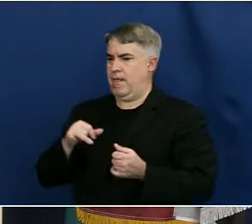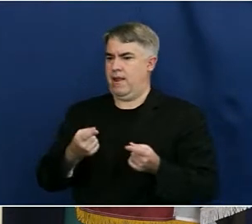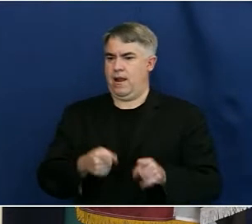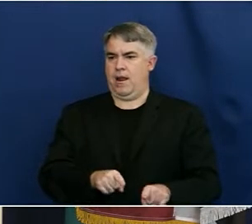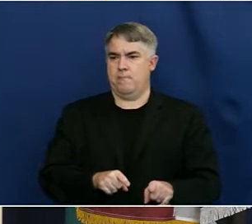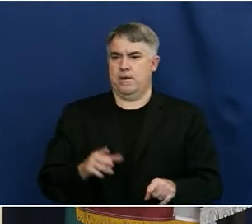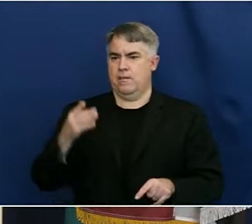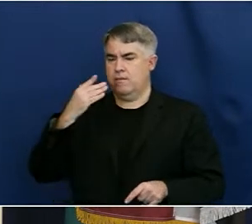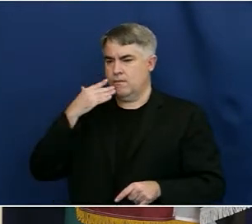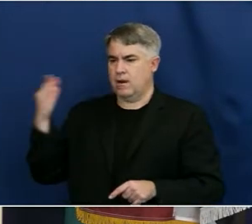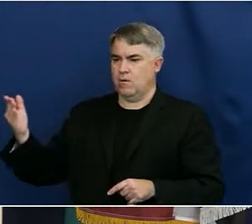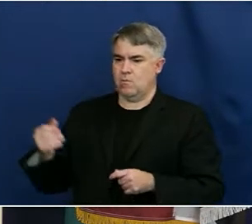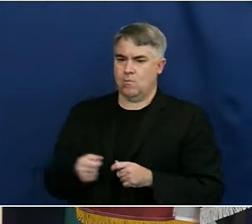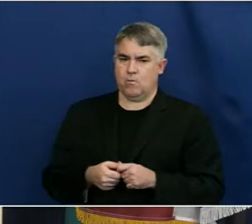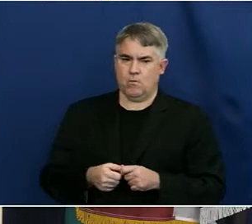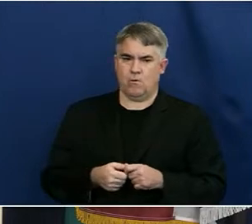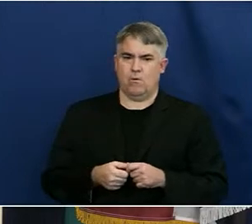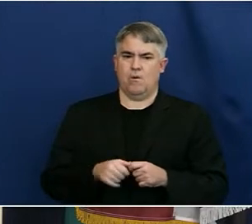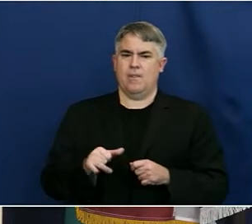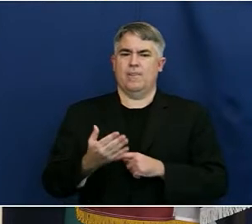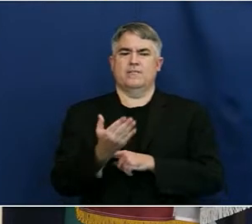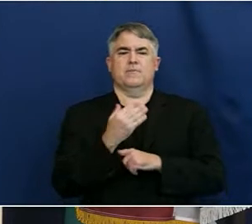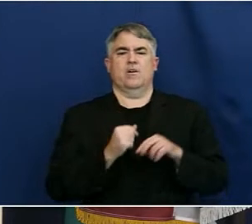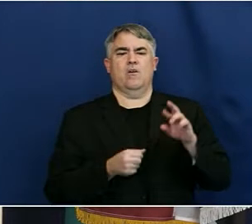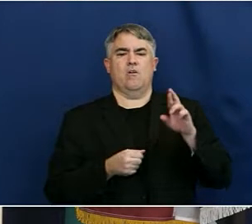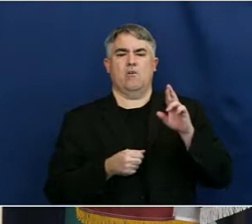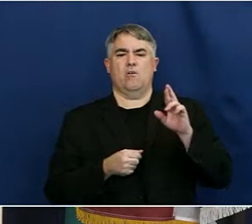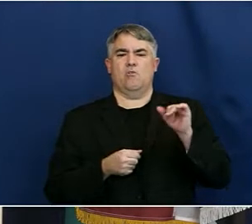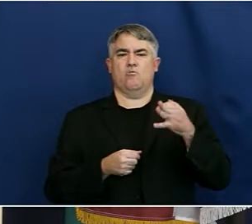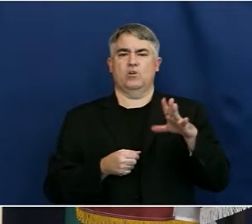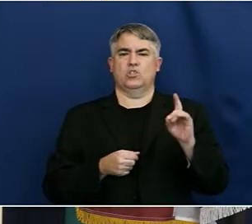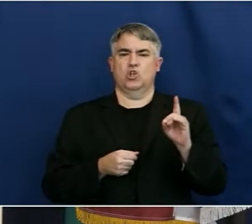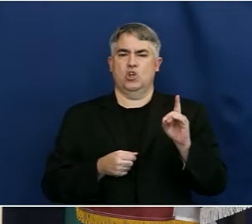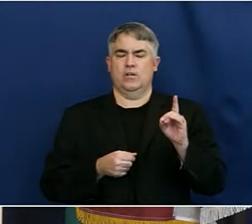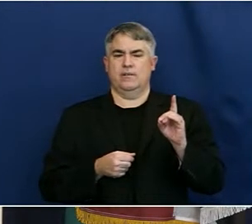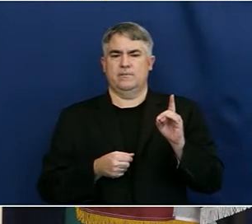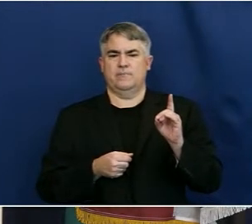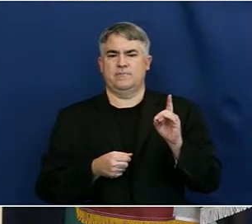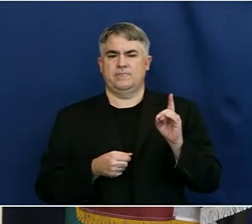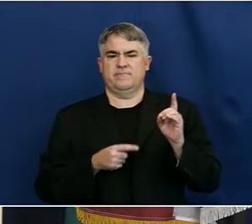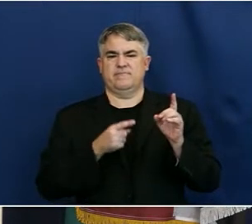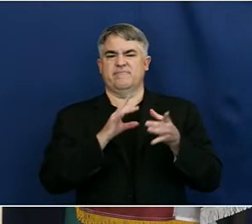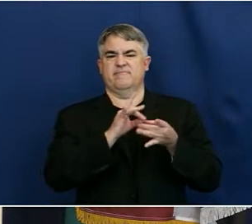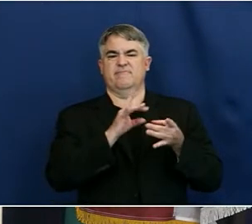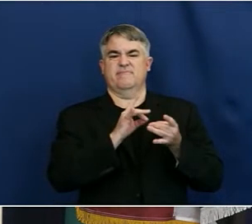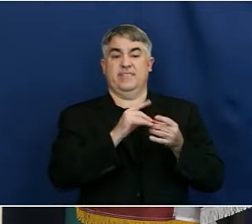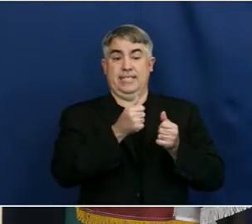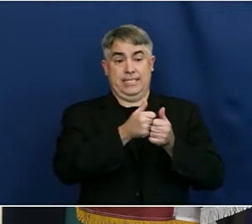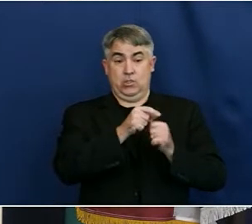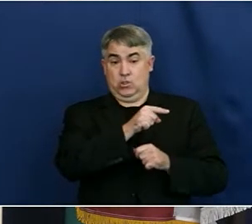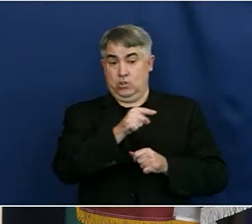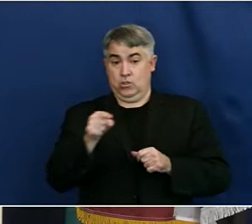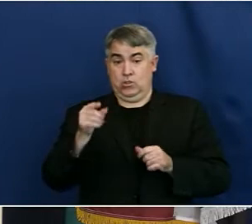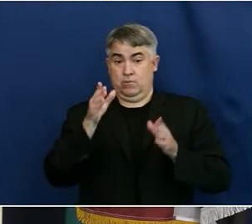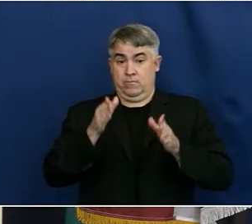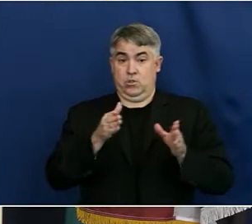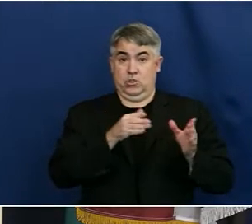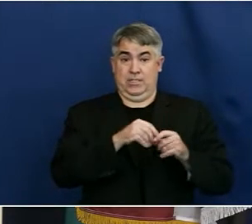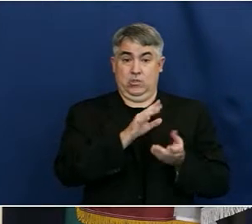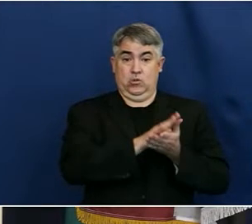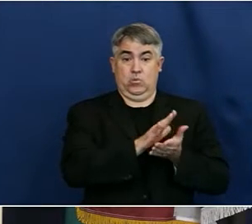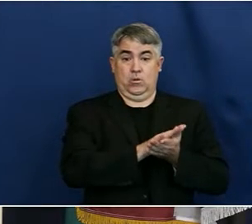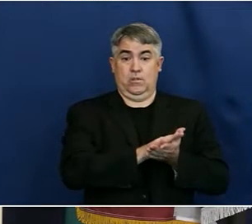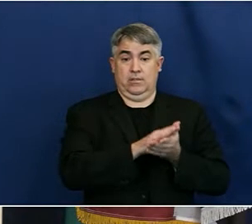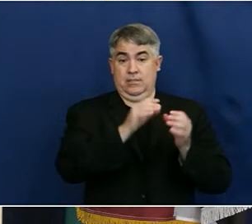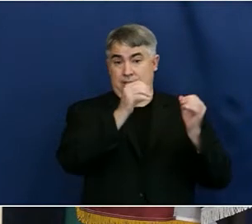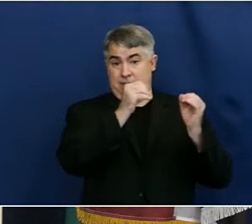morning stating that the teachers union will require every person in and around the school from teachers, bus drivers, custodians